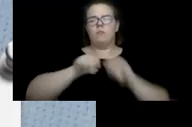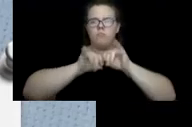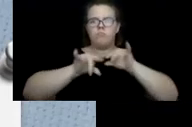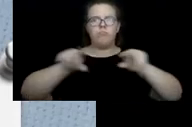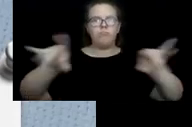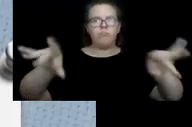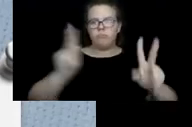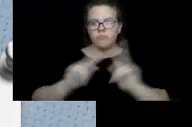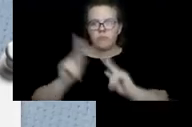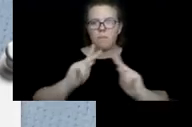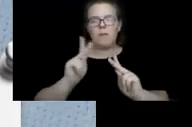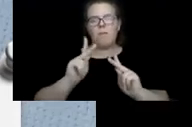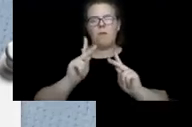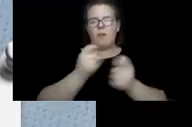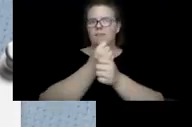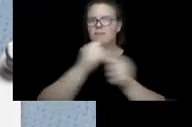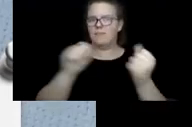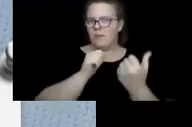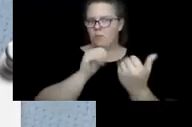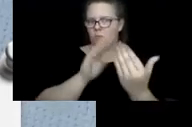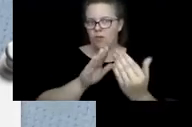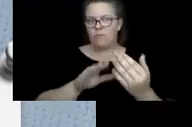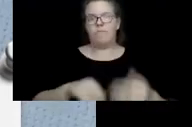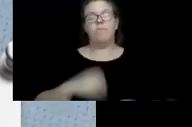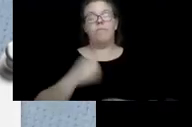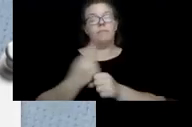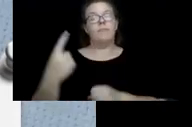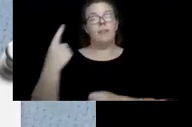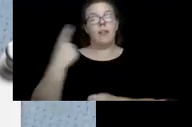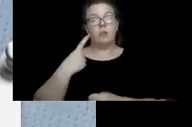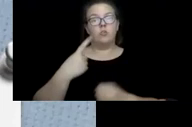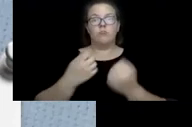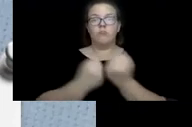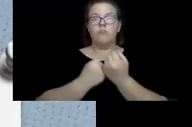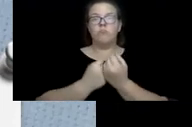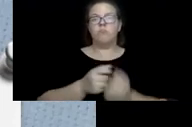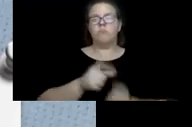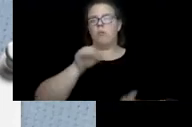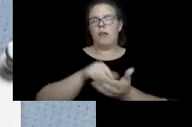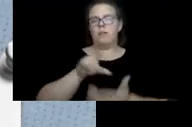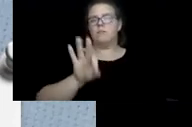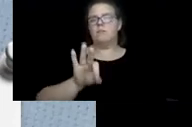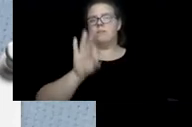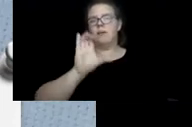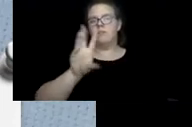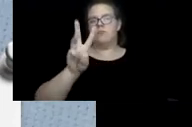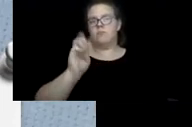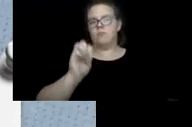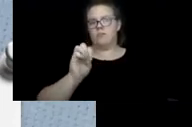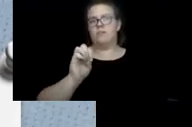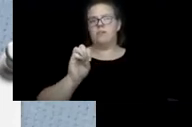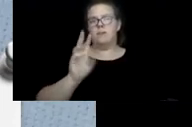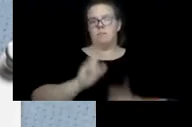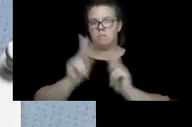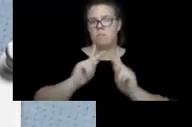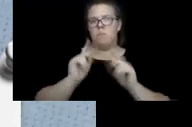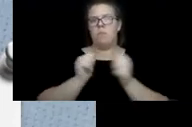in a safe manner. Last year, we served 1,960 people